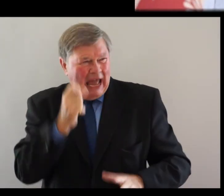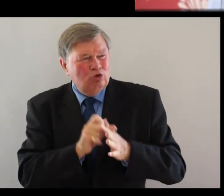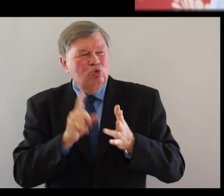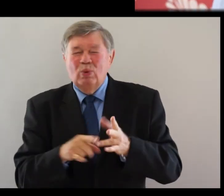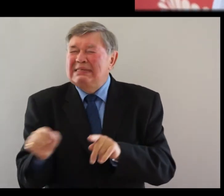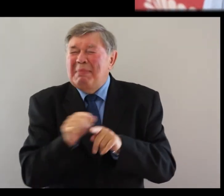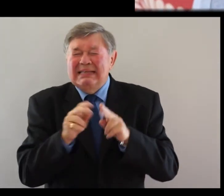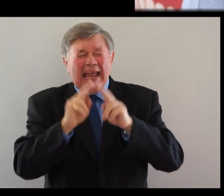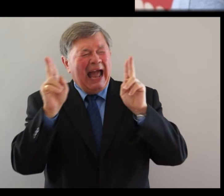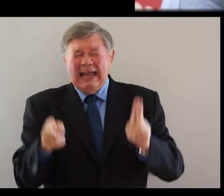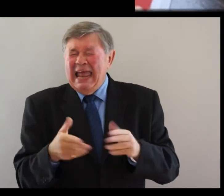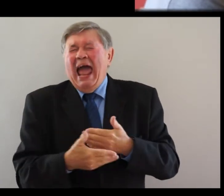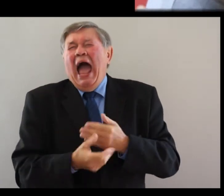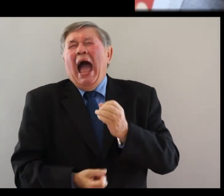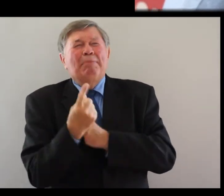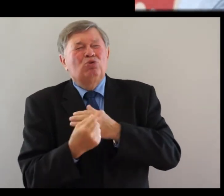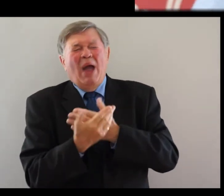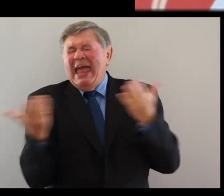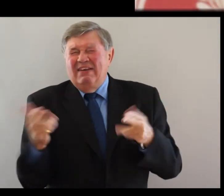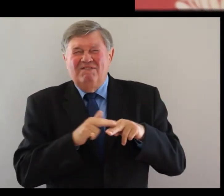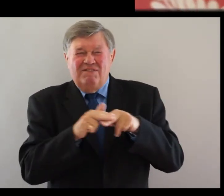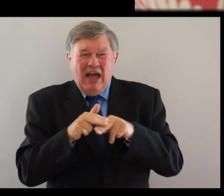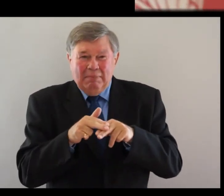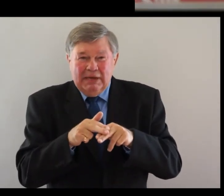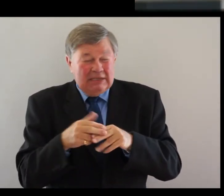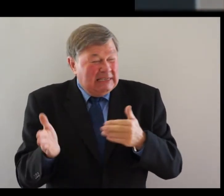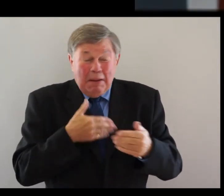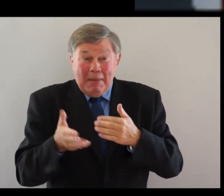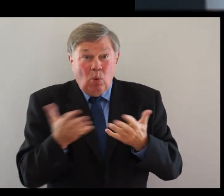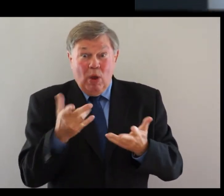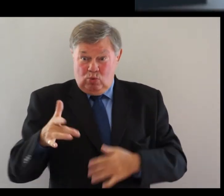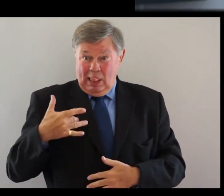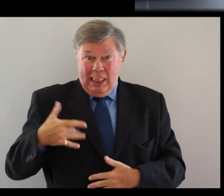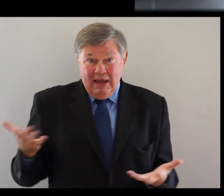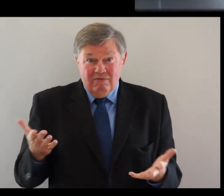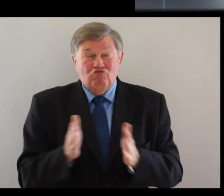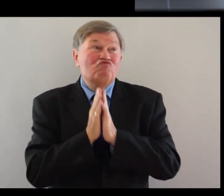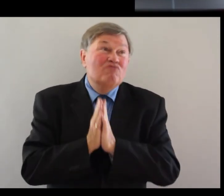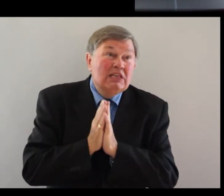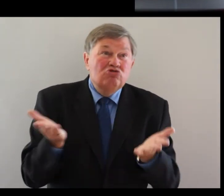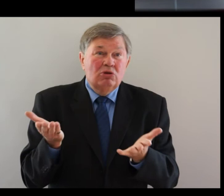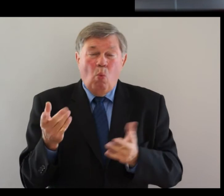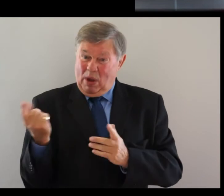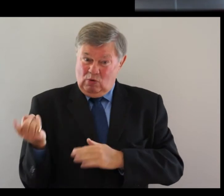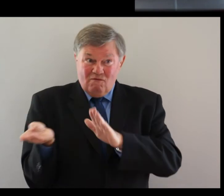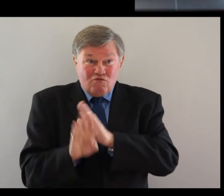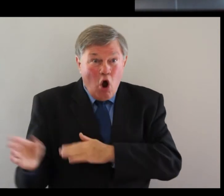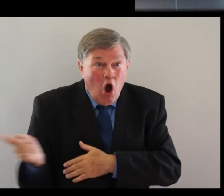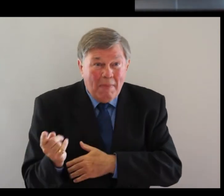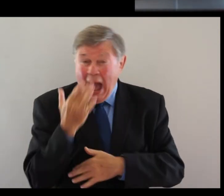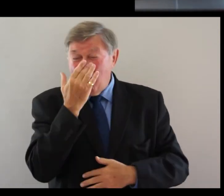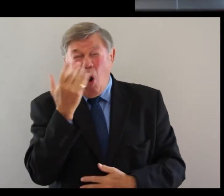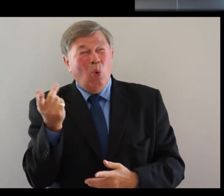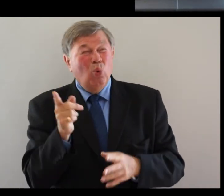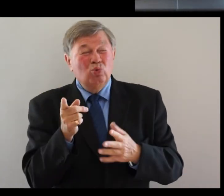Domestic abuse can happen to anyone in any family. It doesn't matter where you live, your religion, where you come from, how